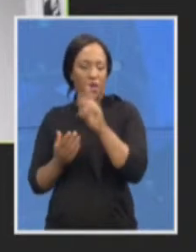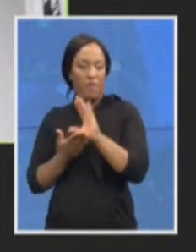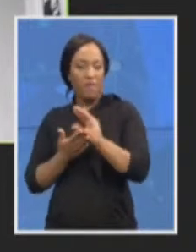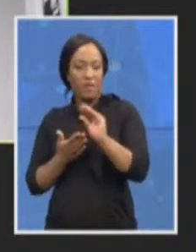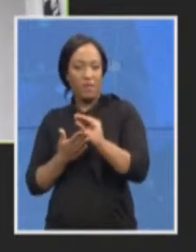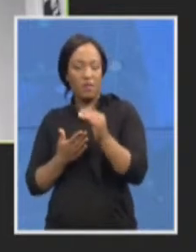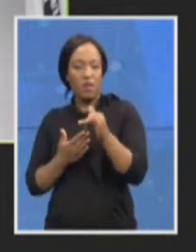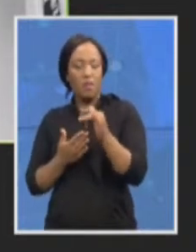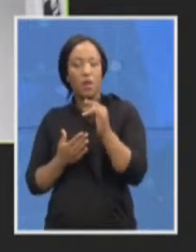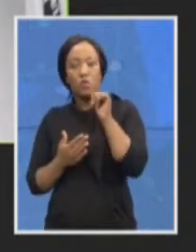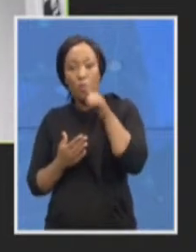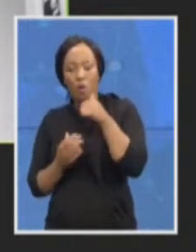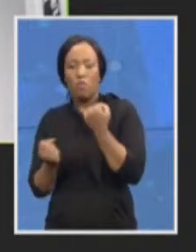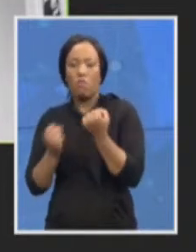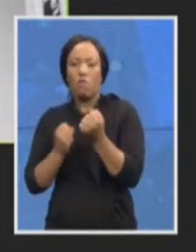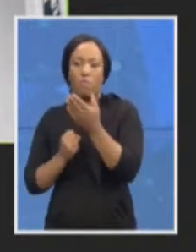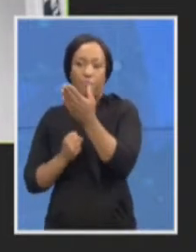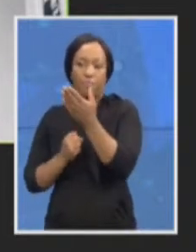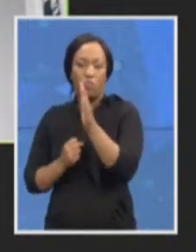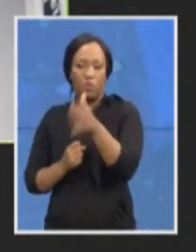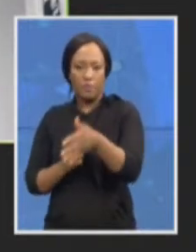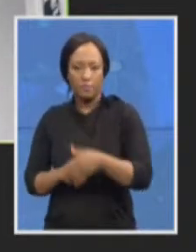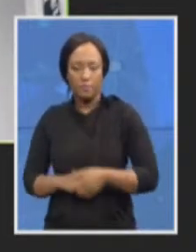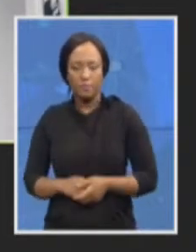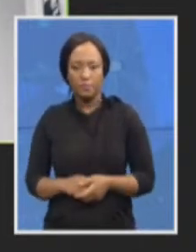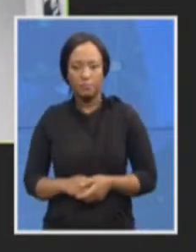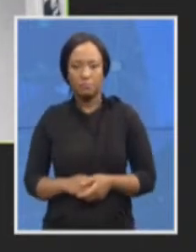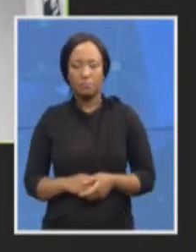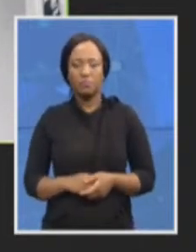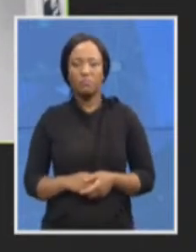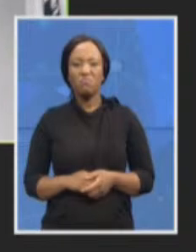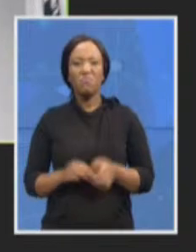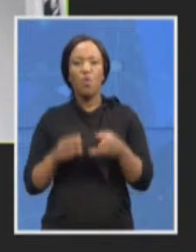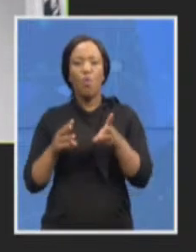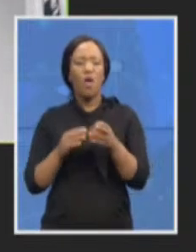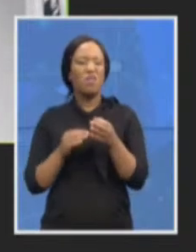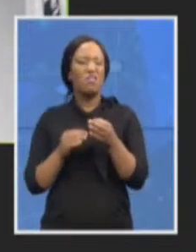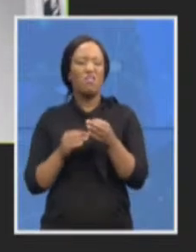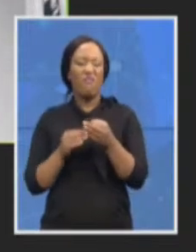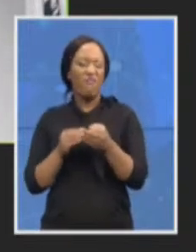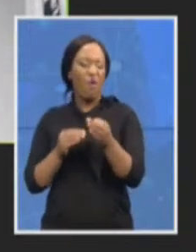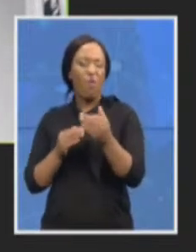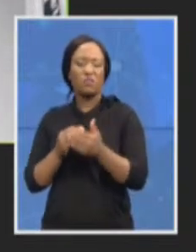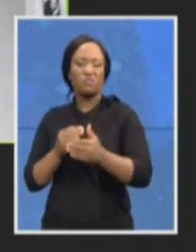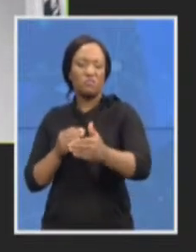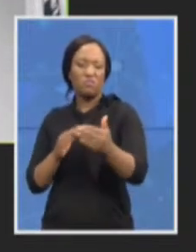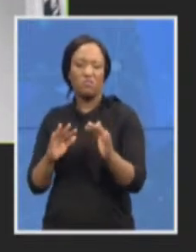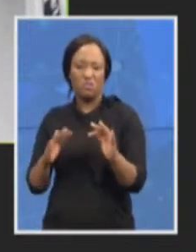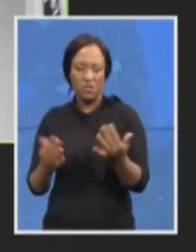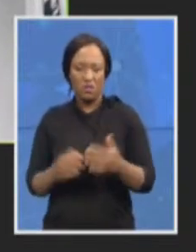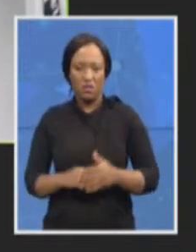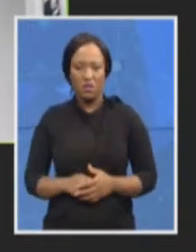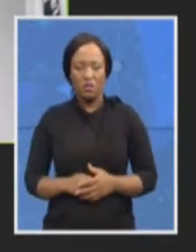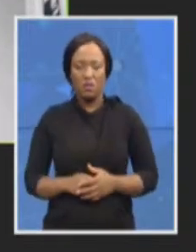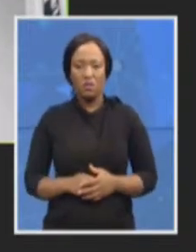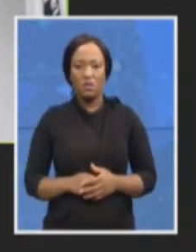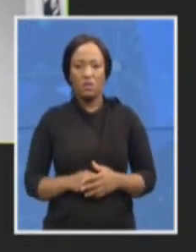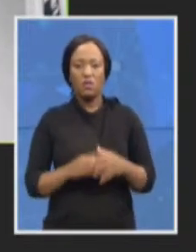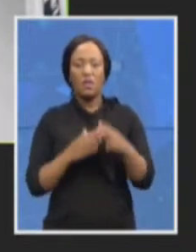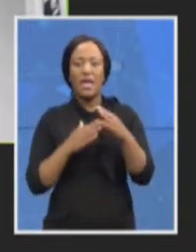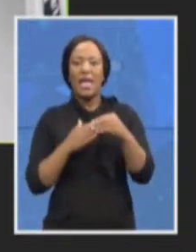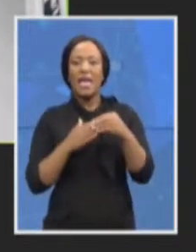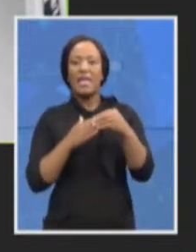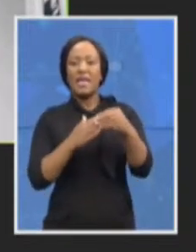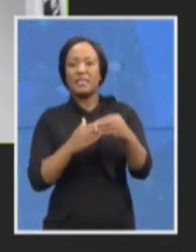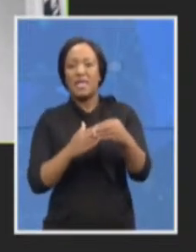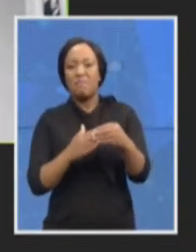The way forward. Firstly, as I said when I started, there is no leadership gap. The NPA leadership will ensure